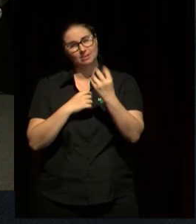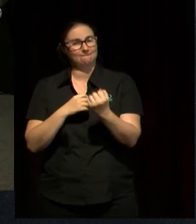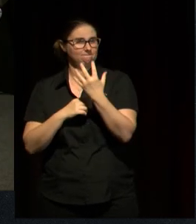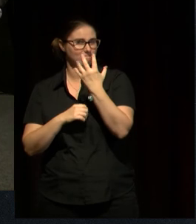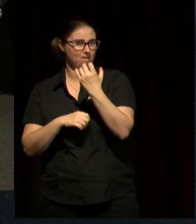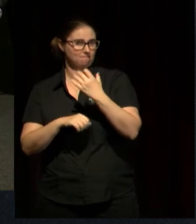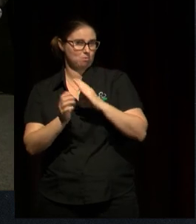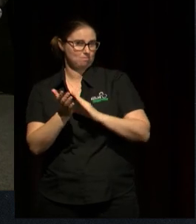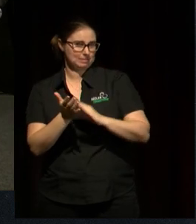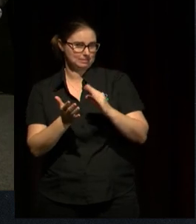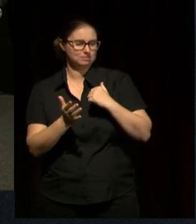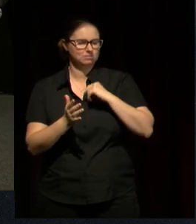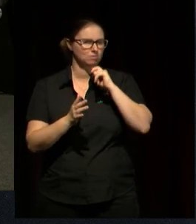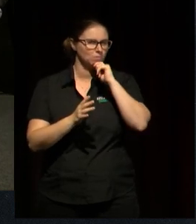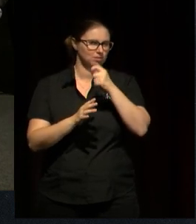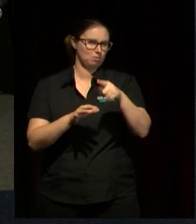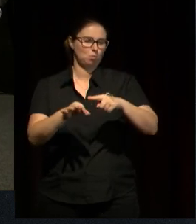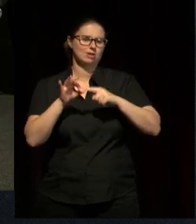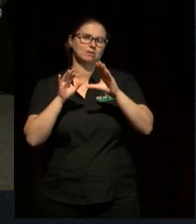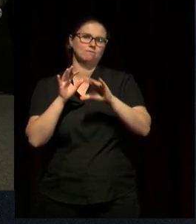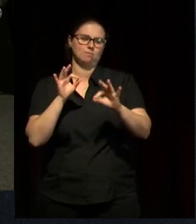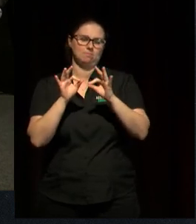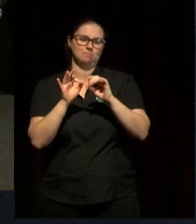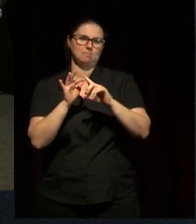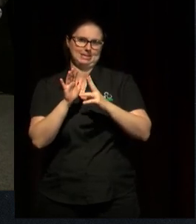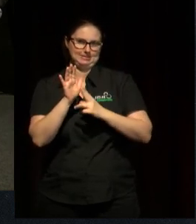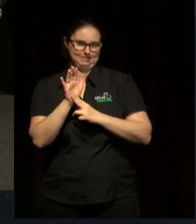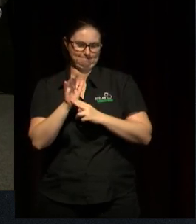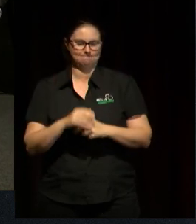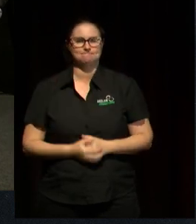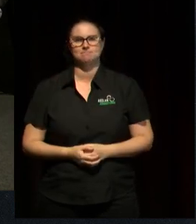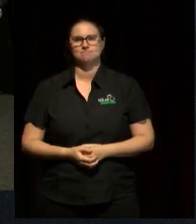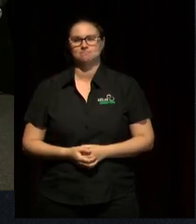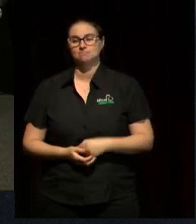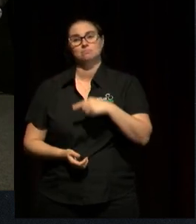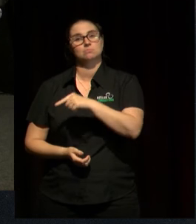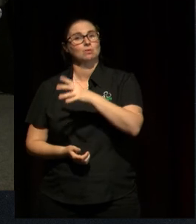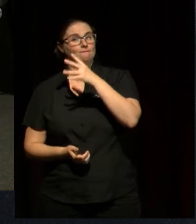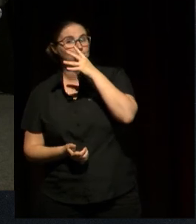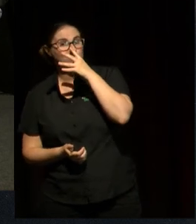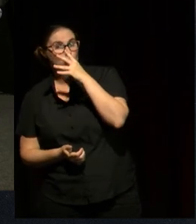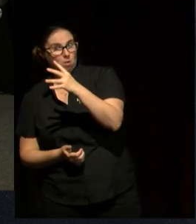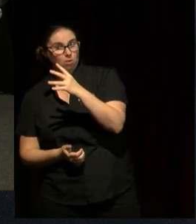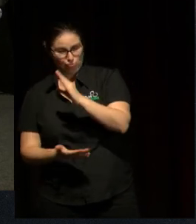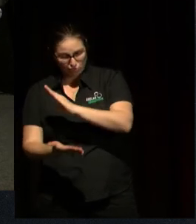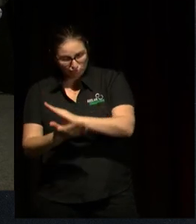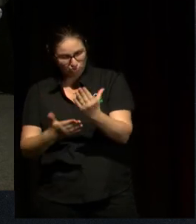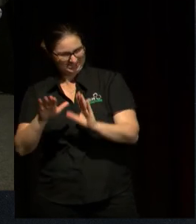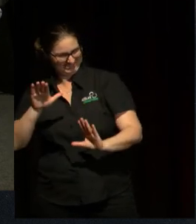Ben. Four year olds are citizens, not potential citizens.